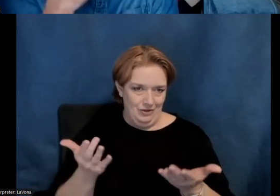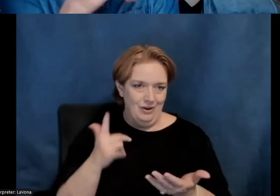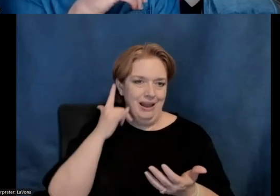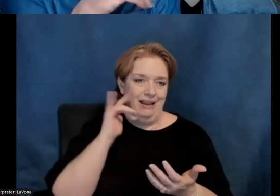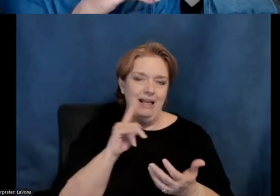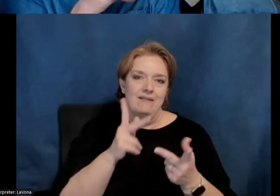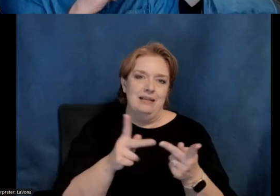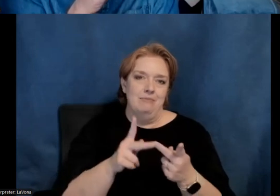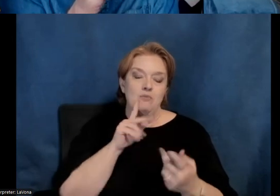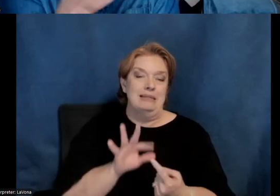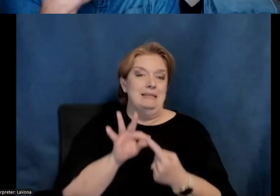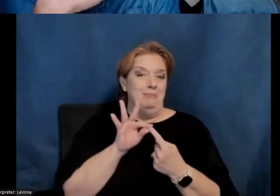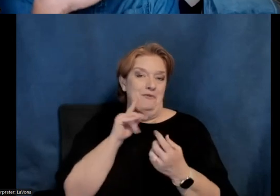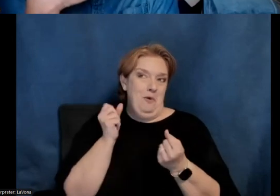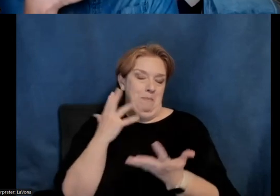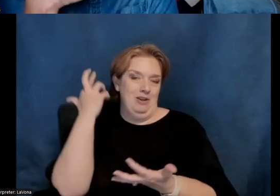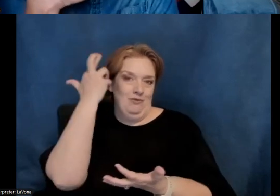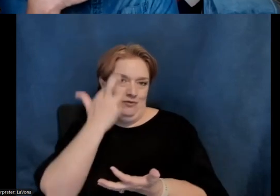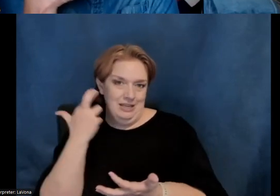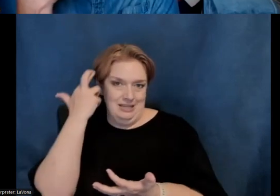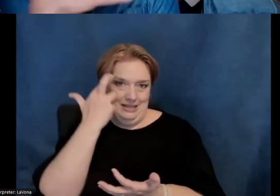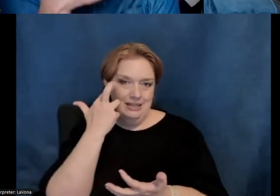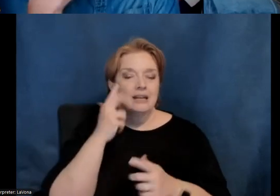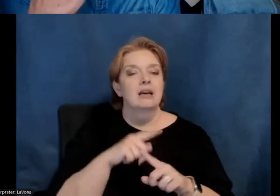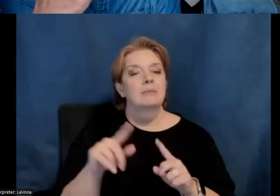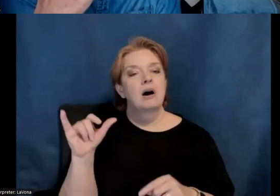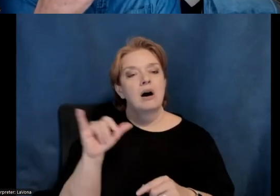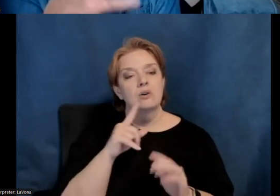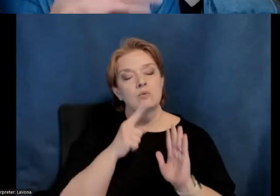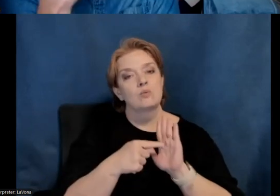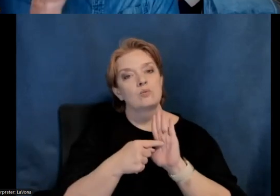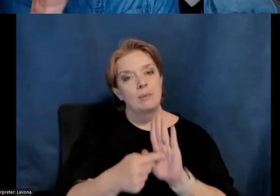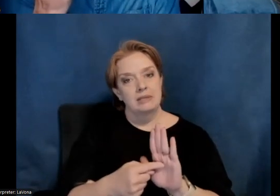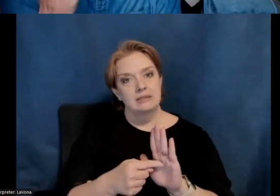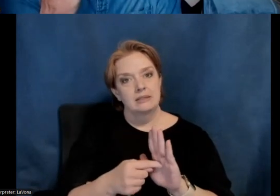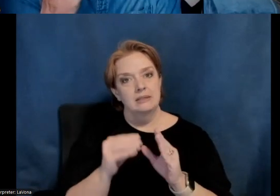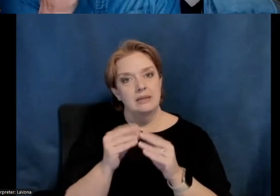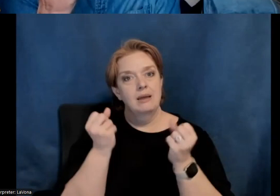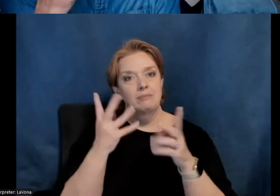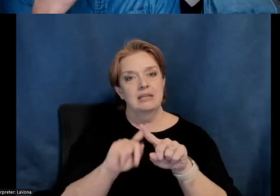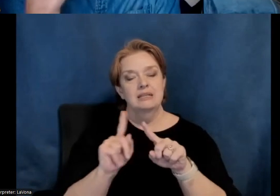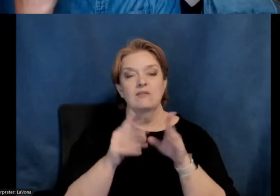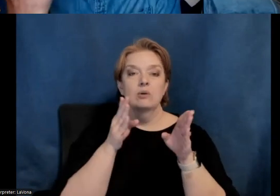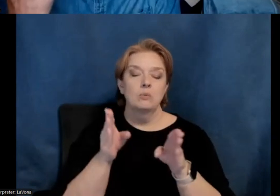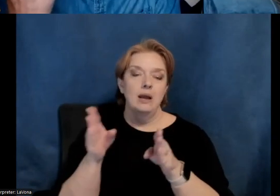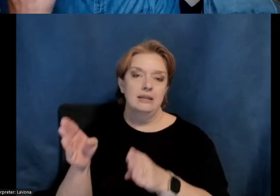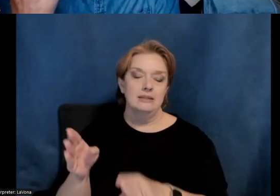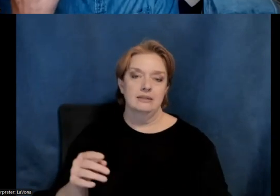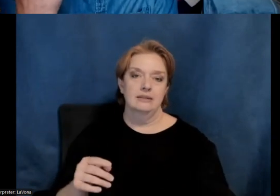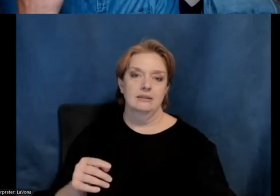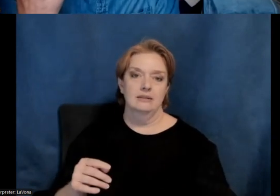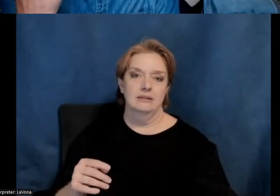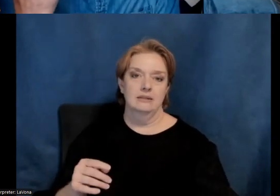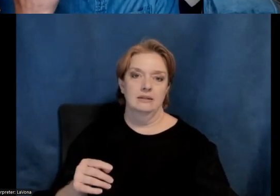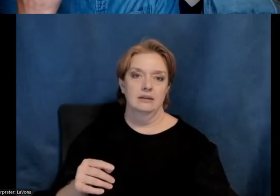place that's special for a lot of reasons, but I think it's also, uh, represented in lots of ways that, um, people don't necessarily